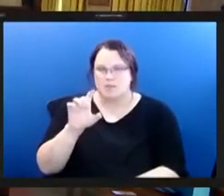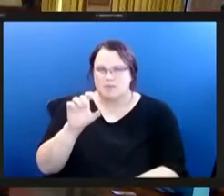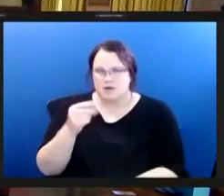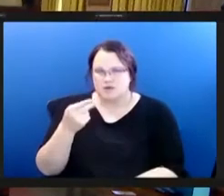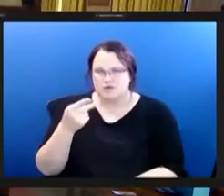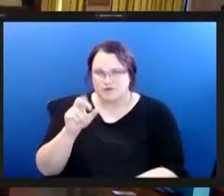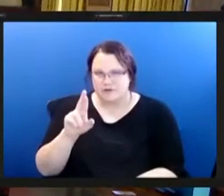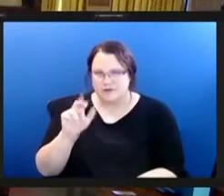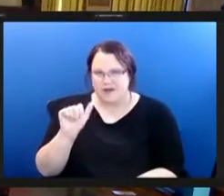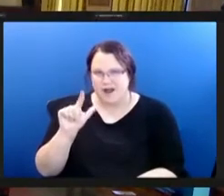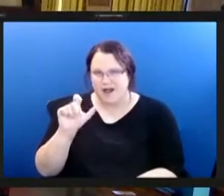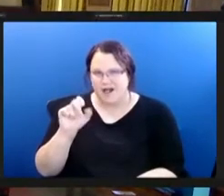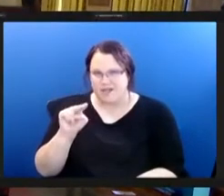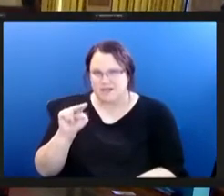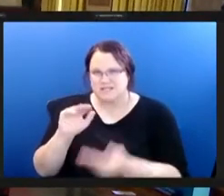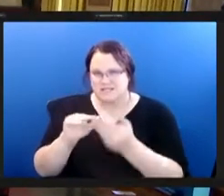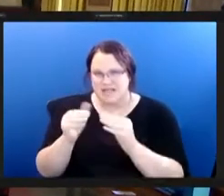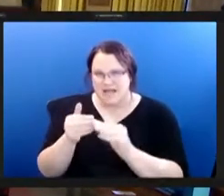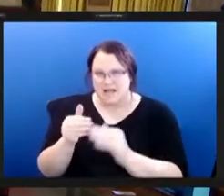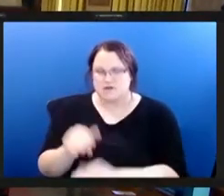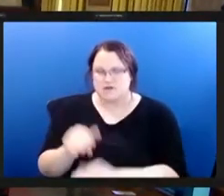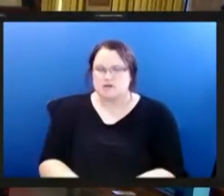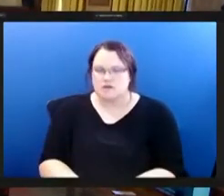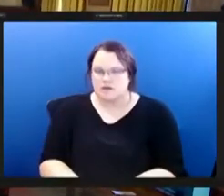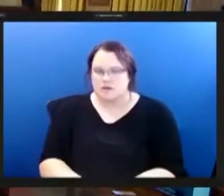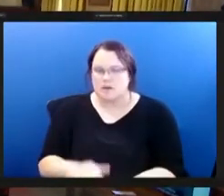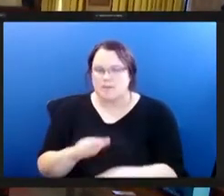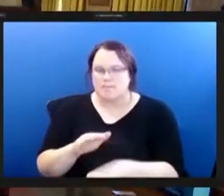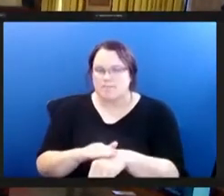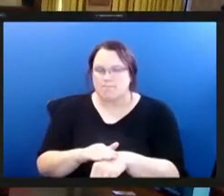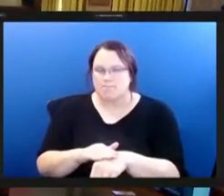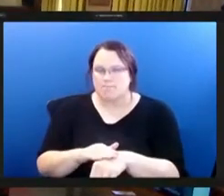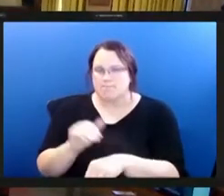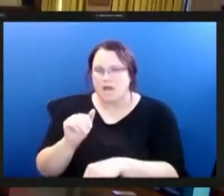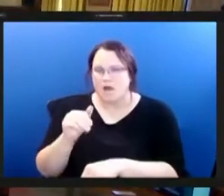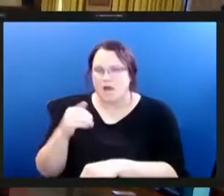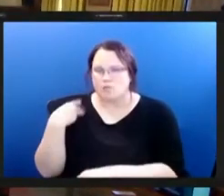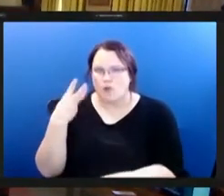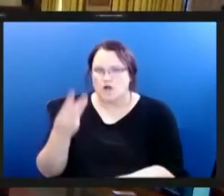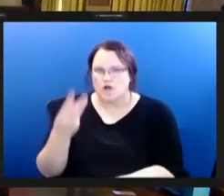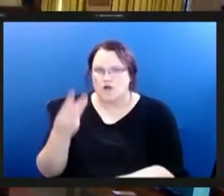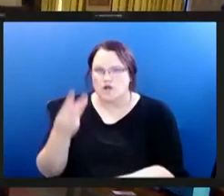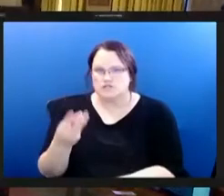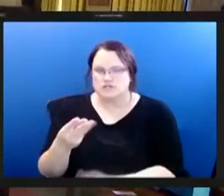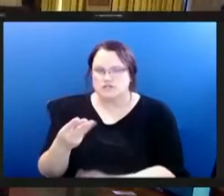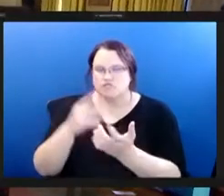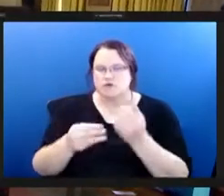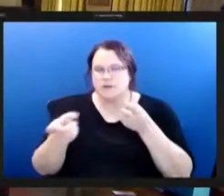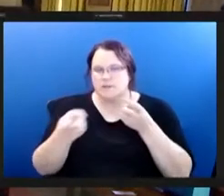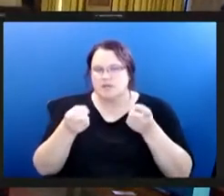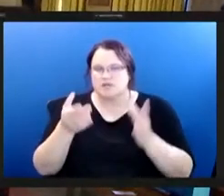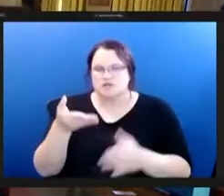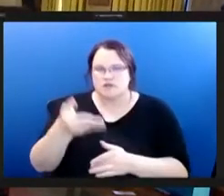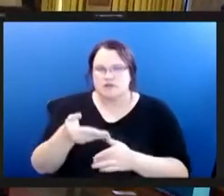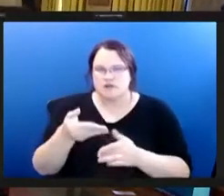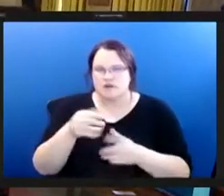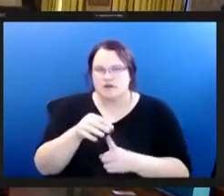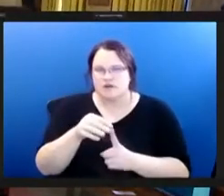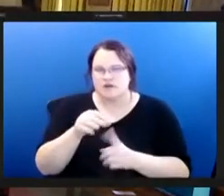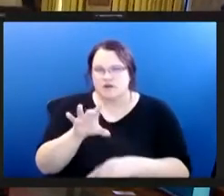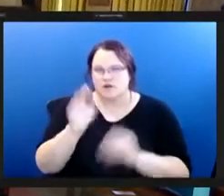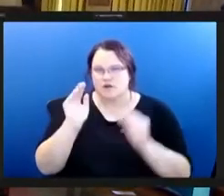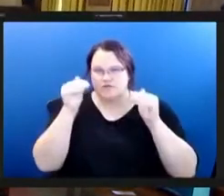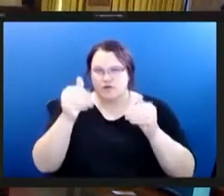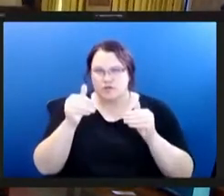allentown um maxville not washington um so i'm a program manager there mostly focusing on our news education